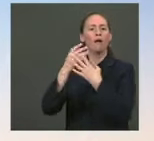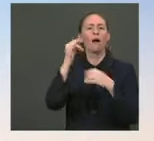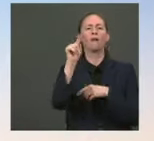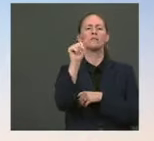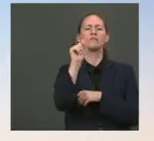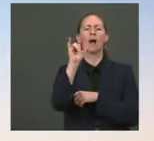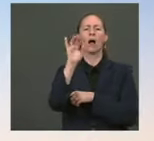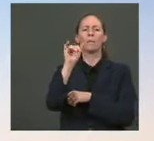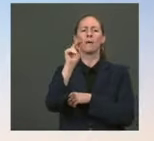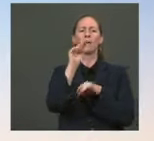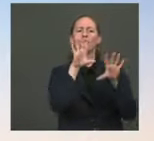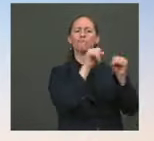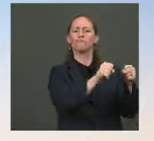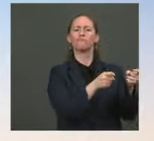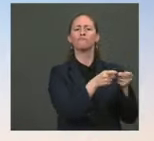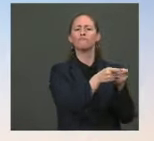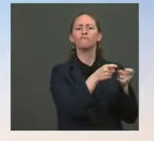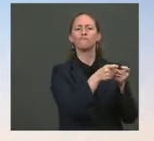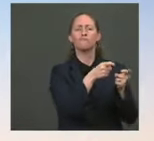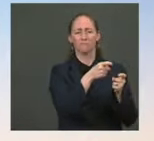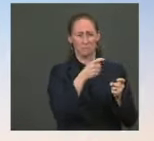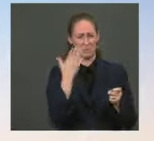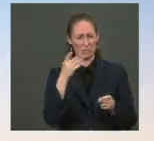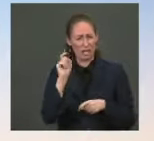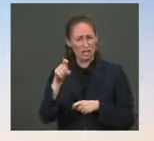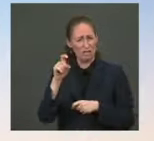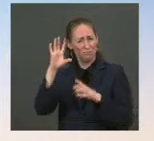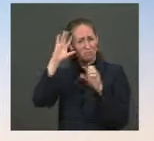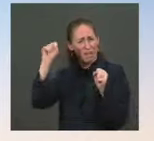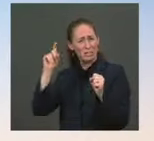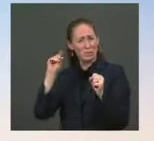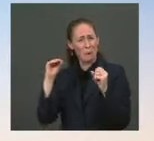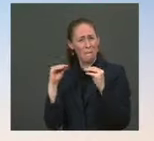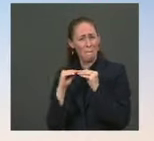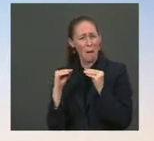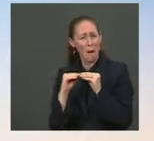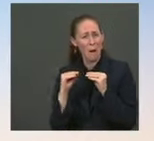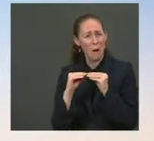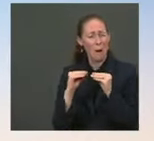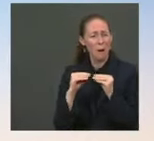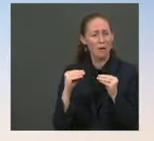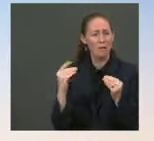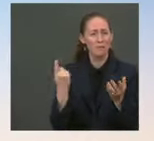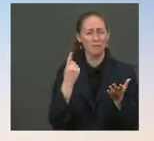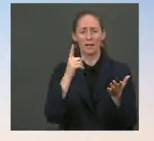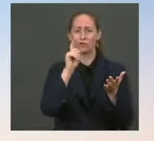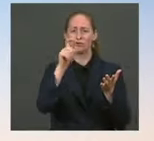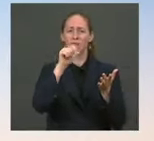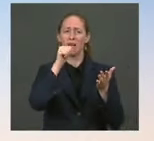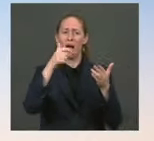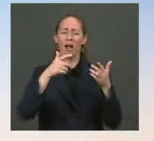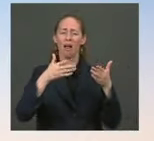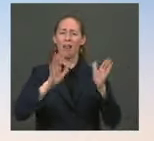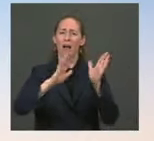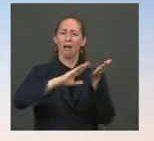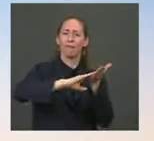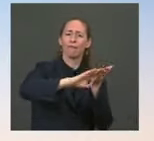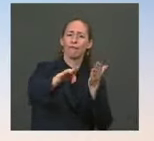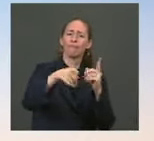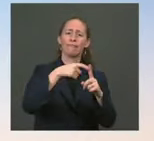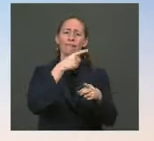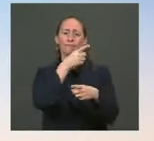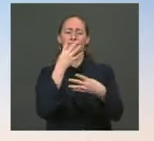to secure Bagram or transfer ISIS-K prisoners outside of that? And do you now accept that this attack would not have happened